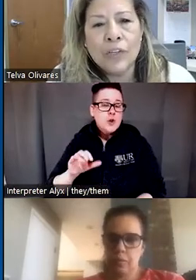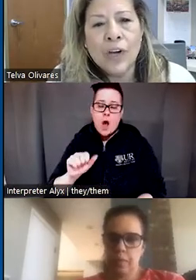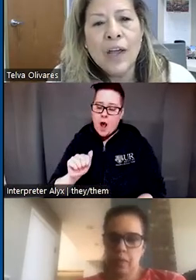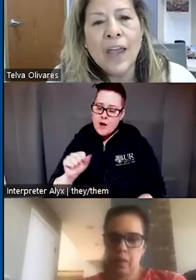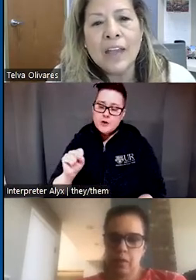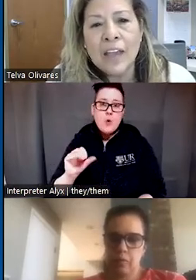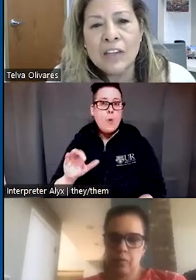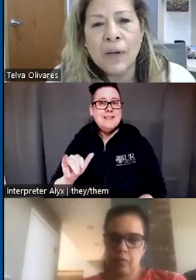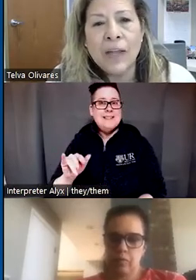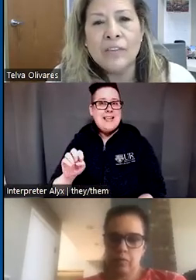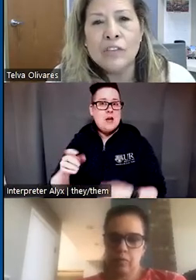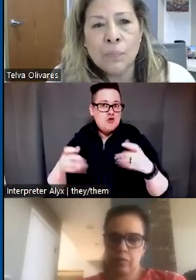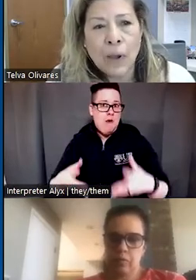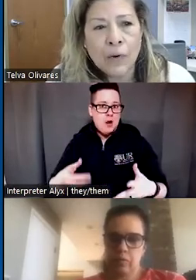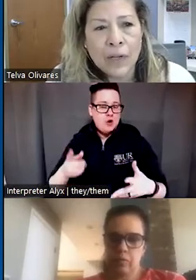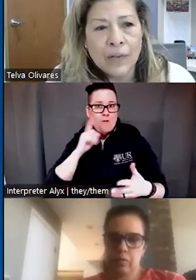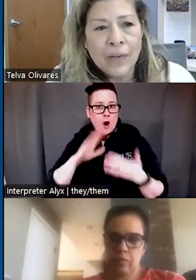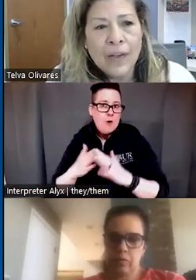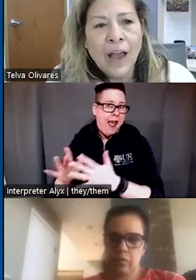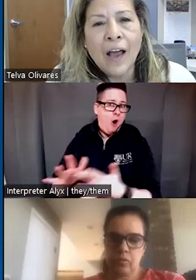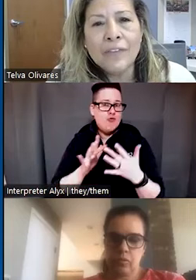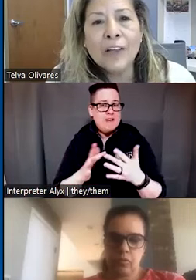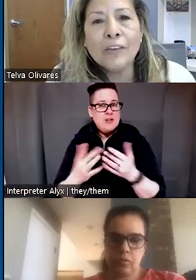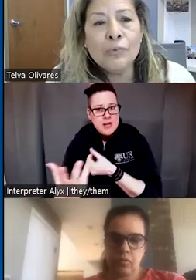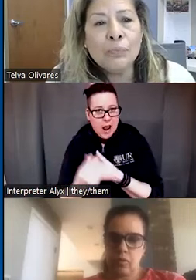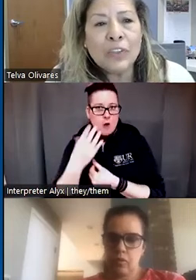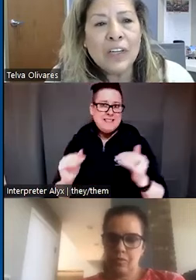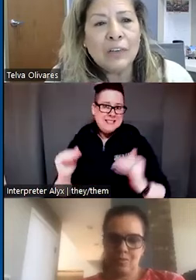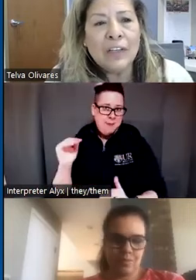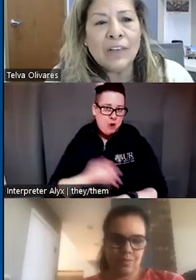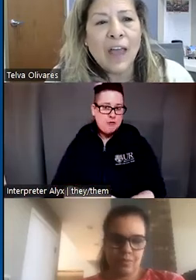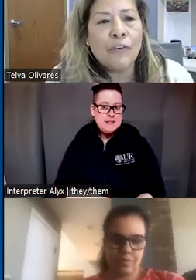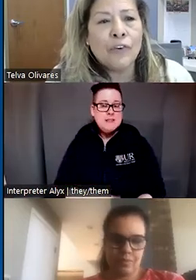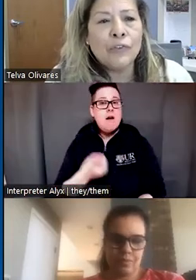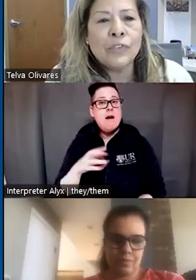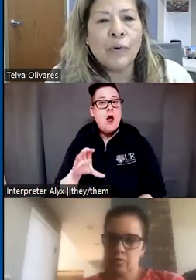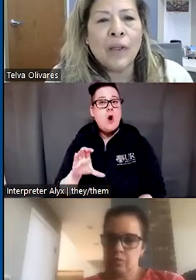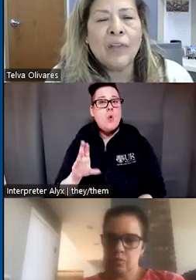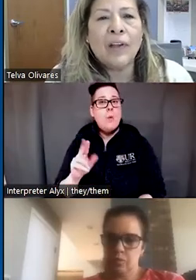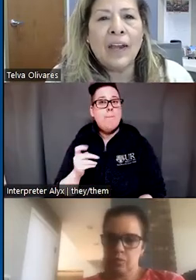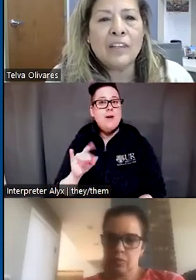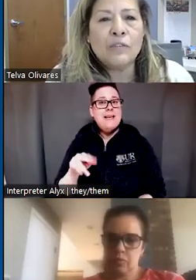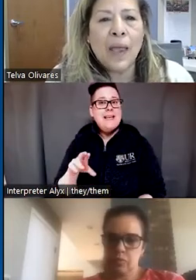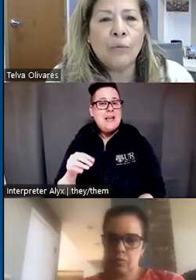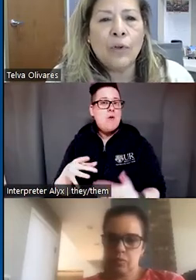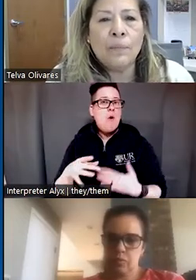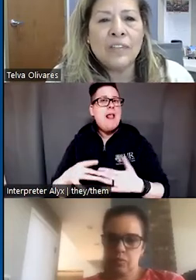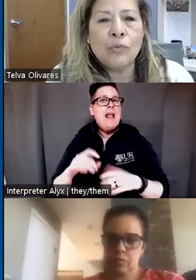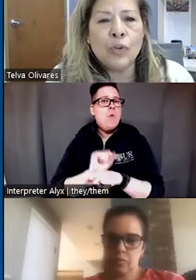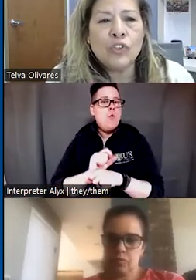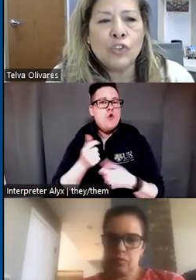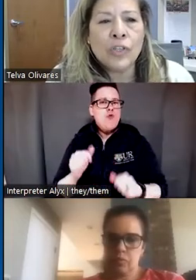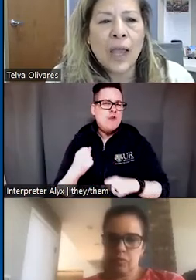Outreach Engagement and Disparities. Dr. Cupertino leads efforts to strengthen and expand